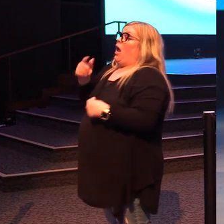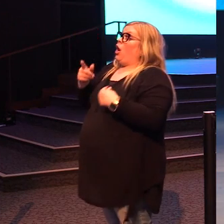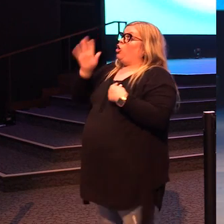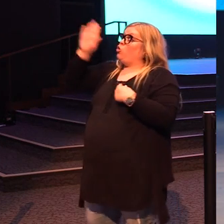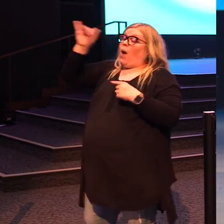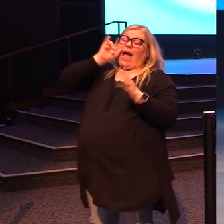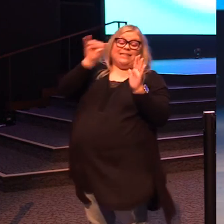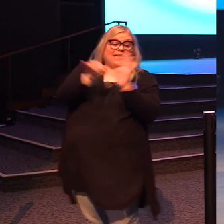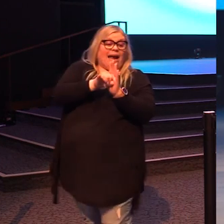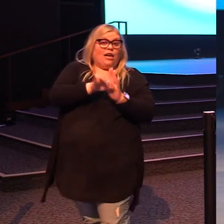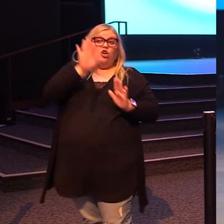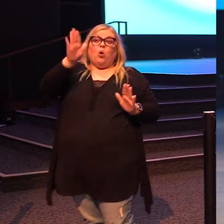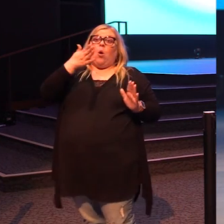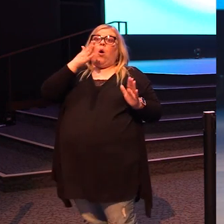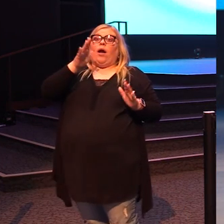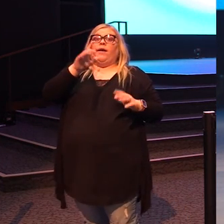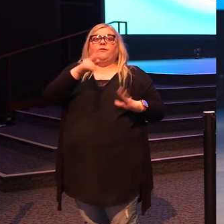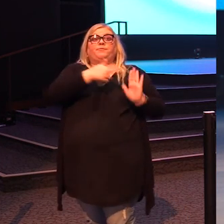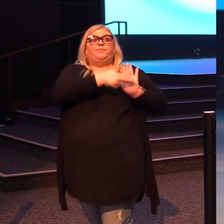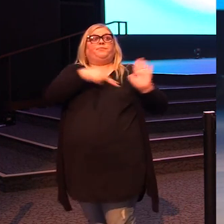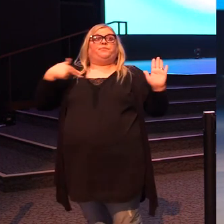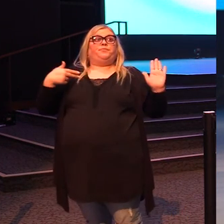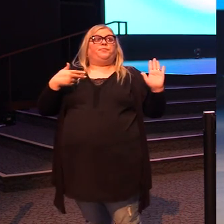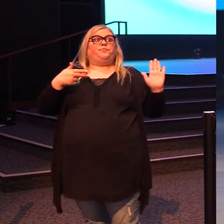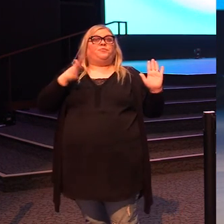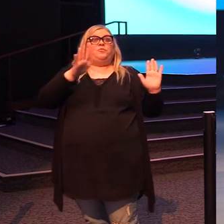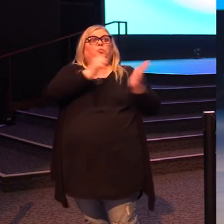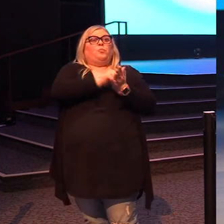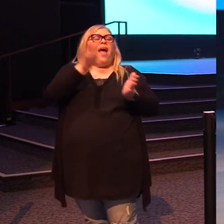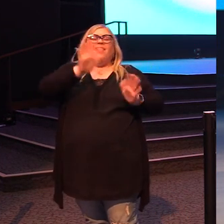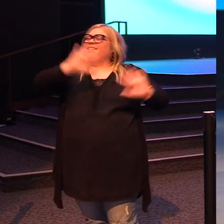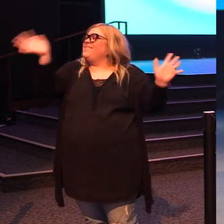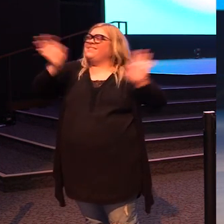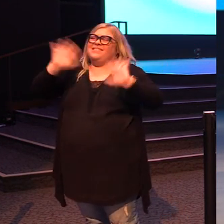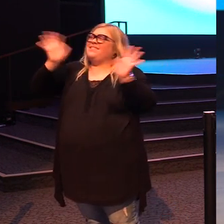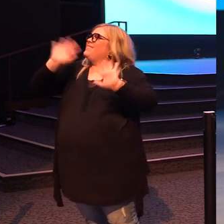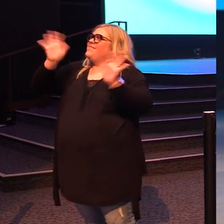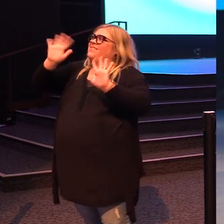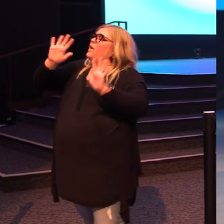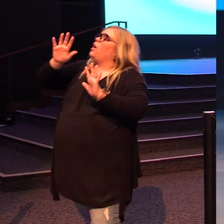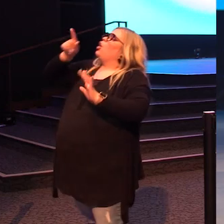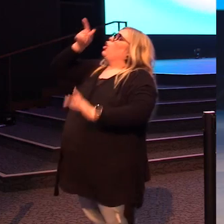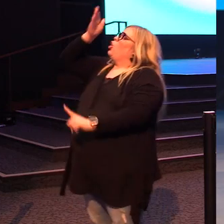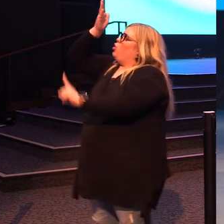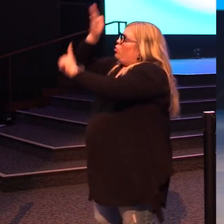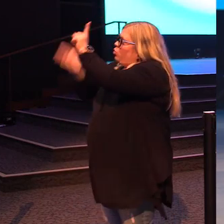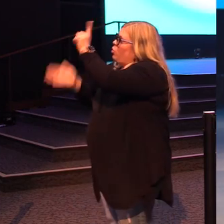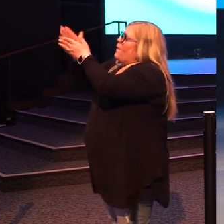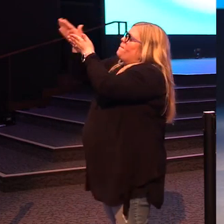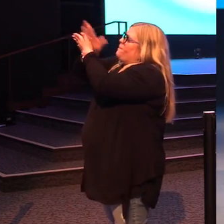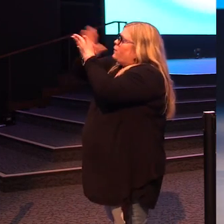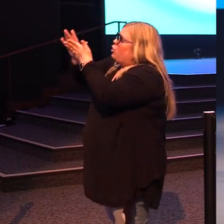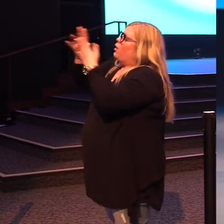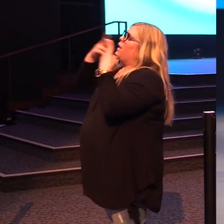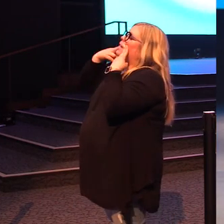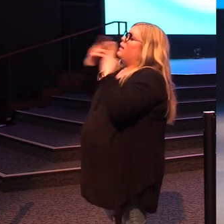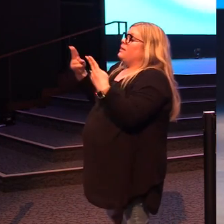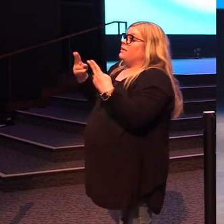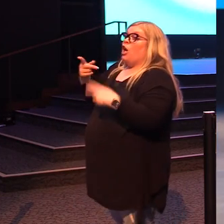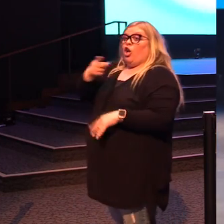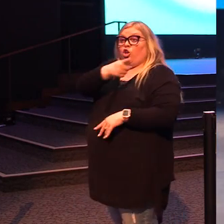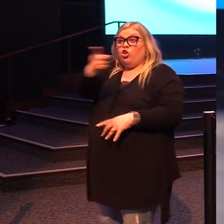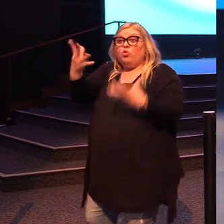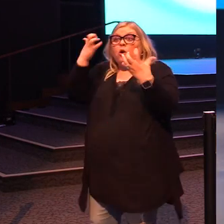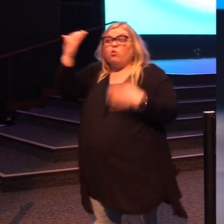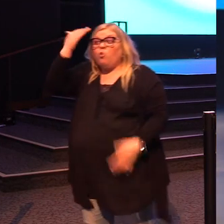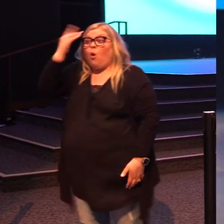not your identity, your badge, your title, your wealth. That's not who you are. This is who you are. And if you want to truly discover